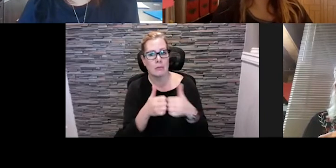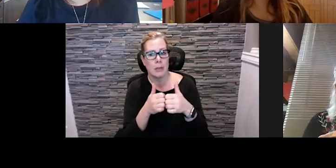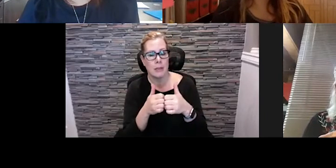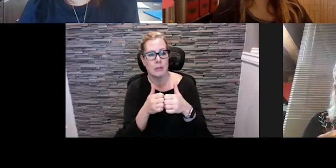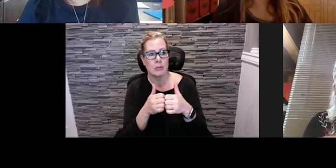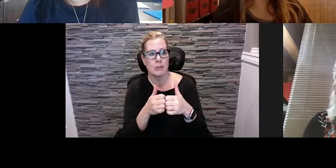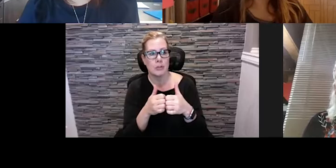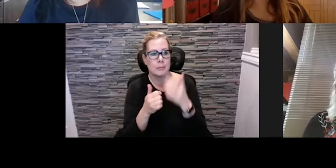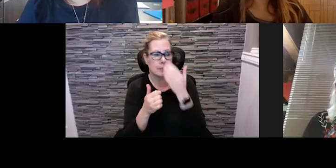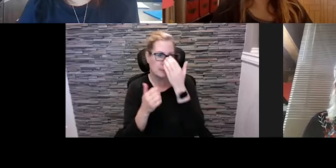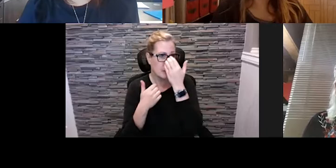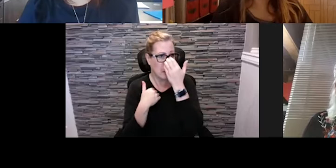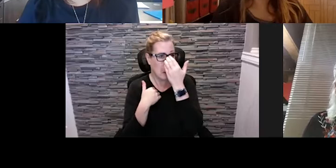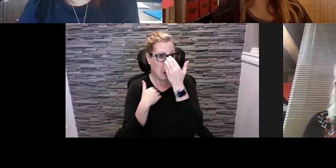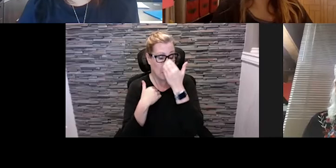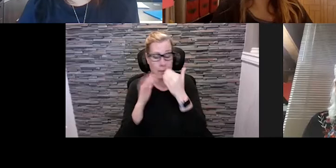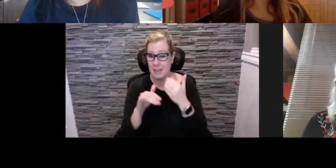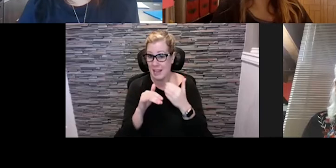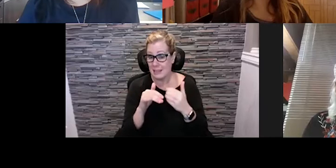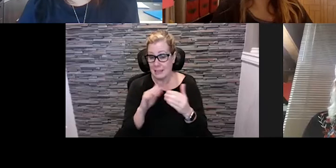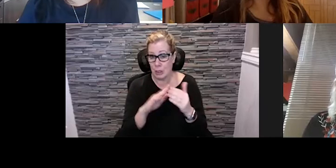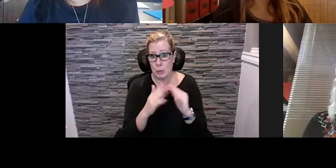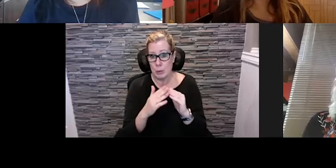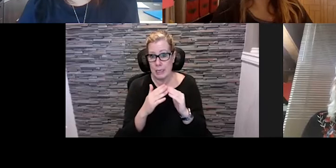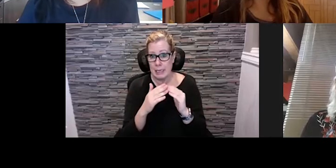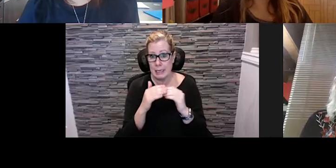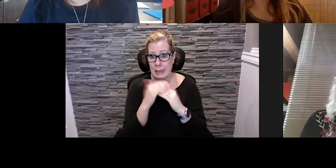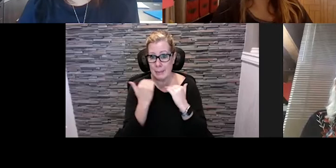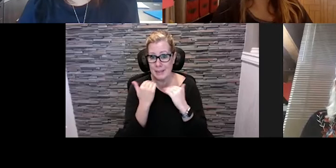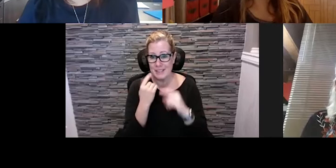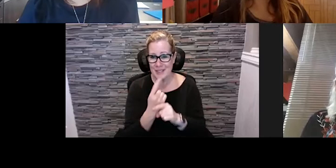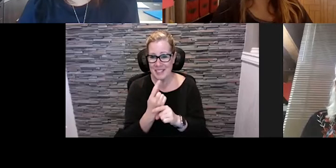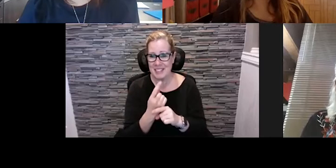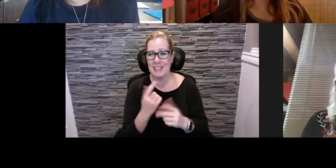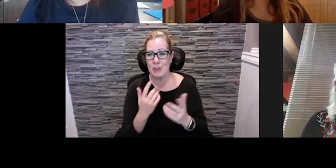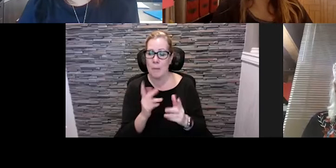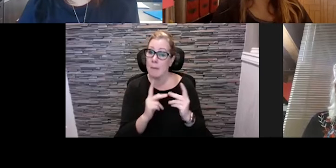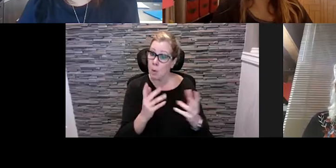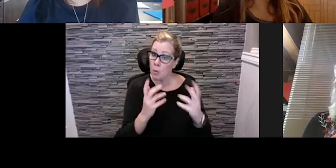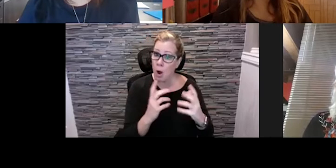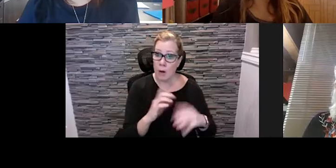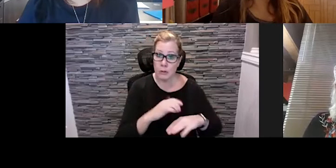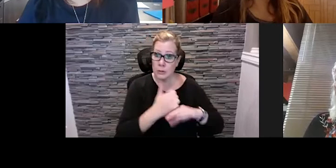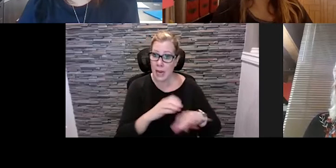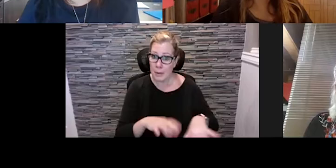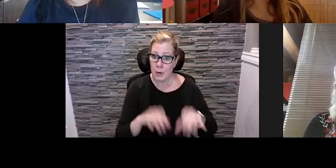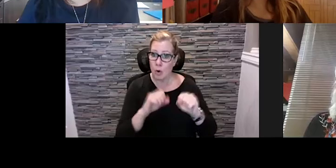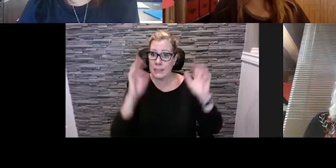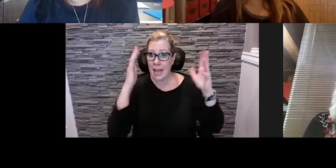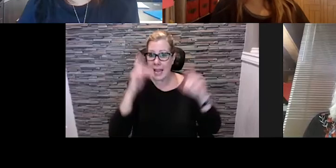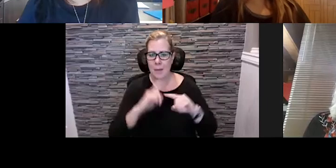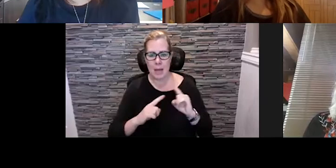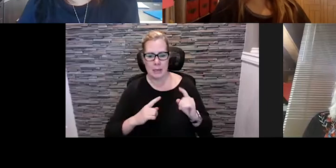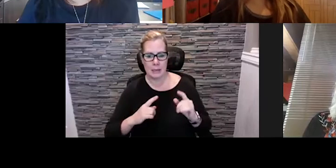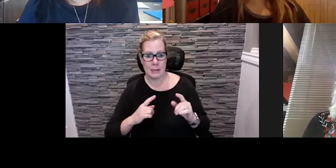Those what I call the threshold of tolerance of a community when we put events into them, people want them, but they also there's a balance between.